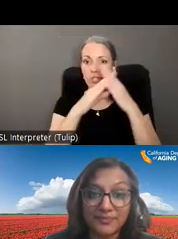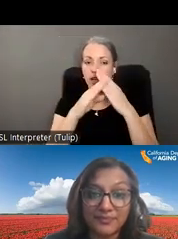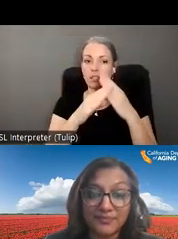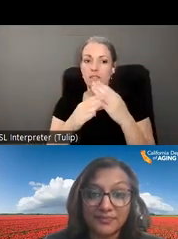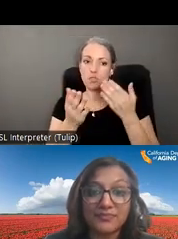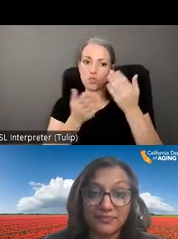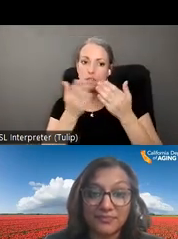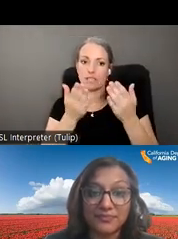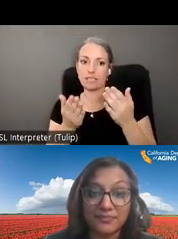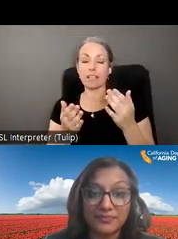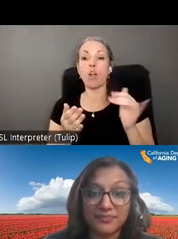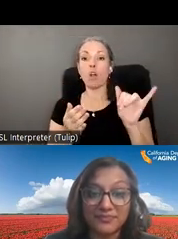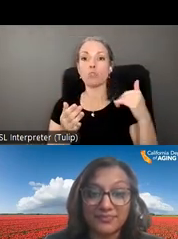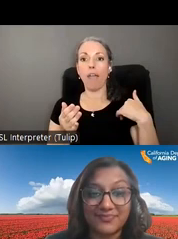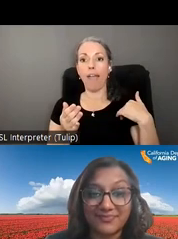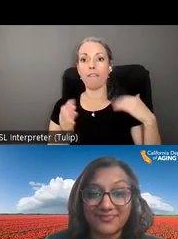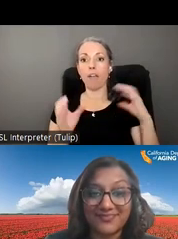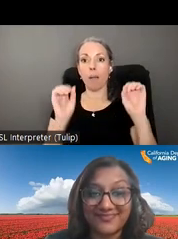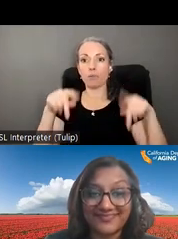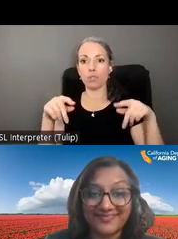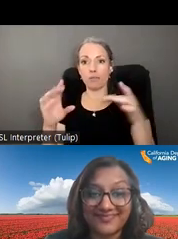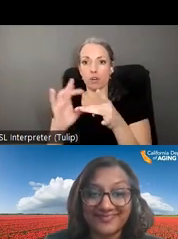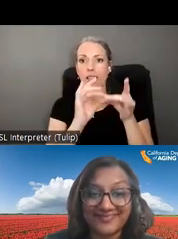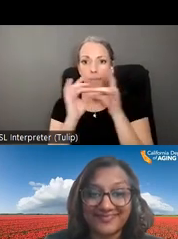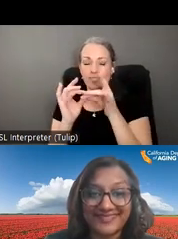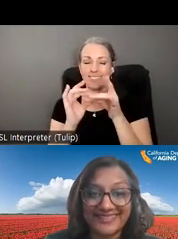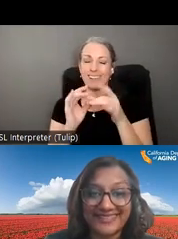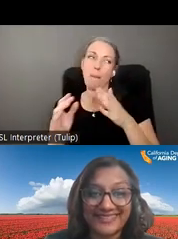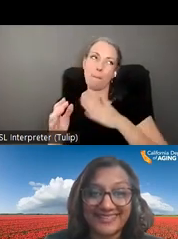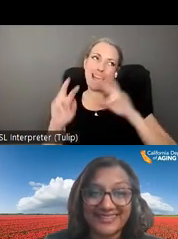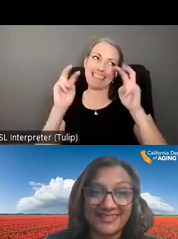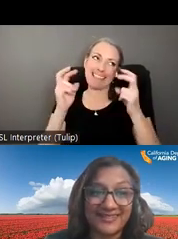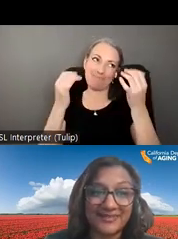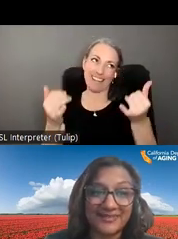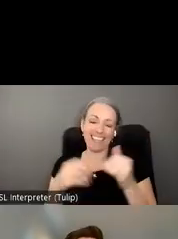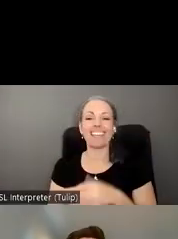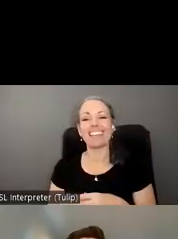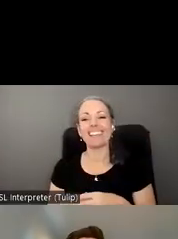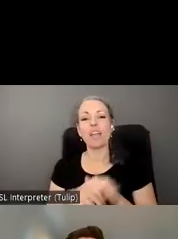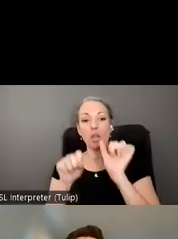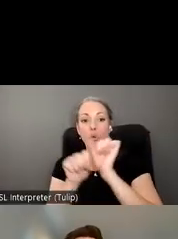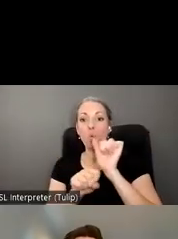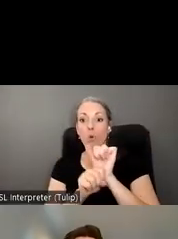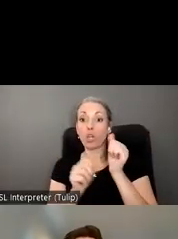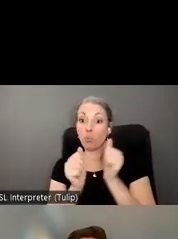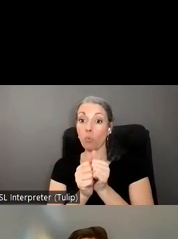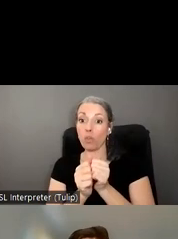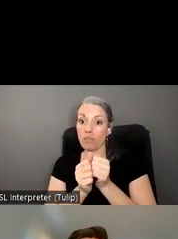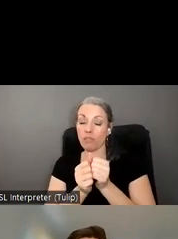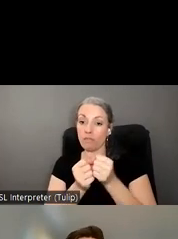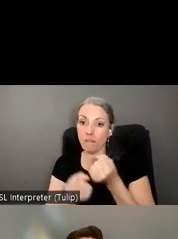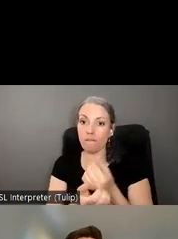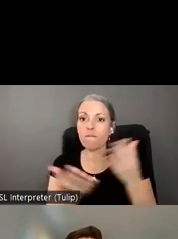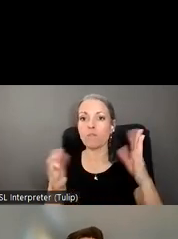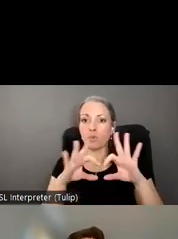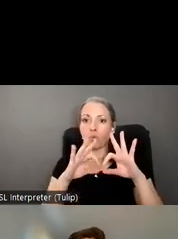collaboration as i think you've probably heard is my theme for the day but um working with you know several groups from cda